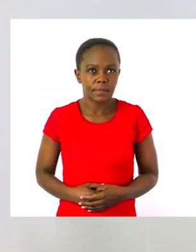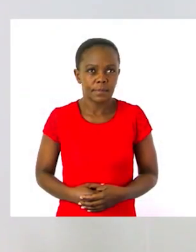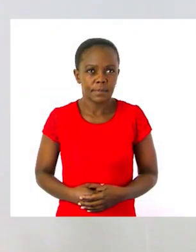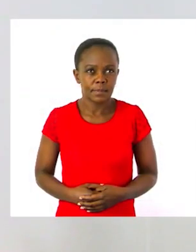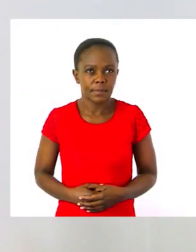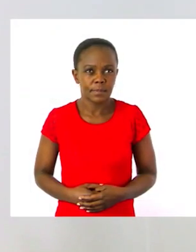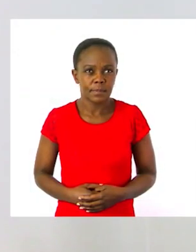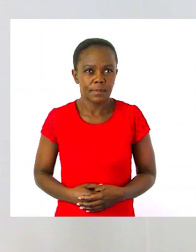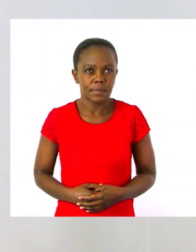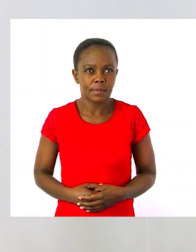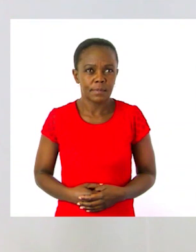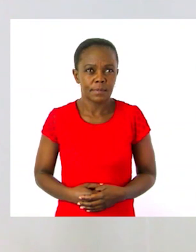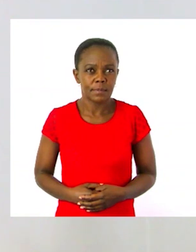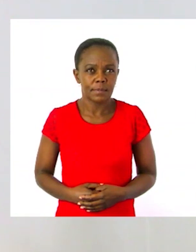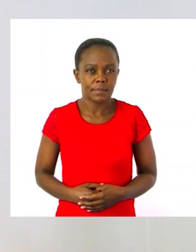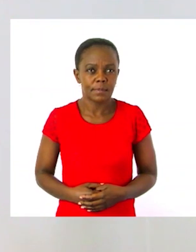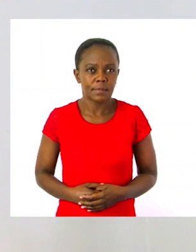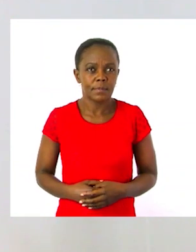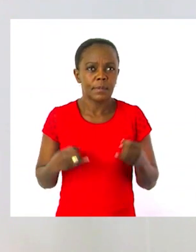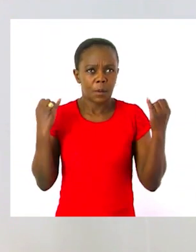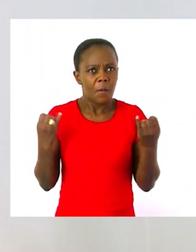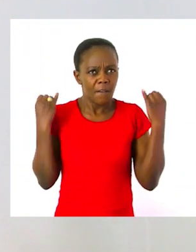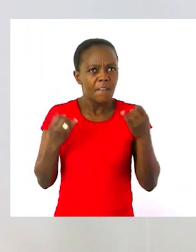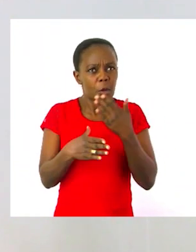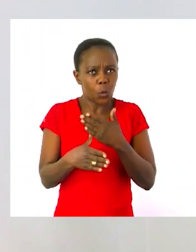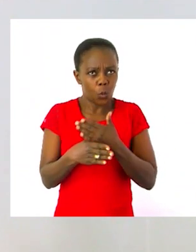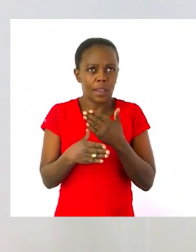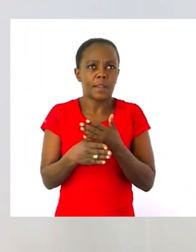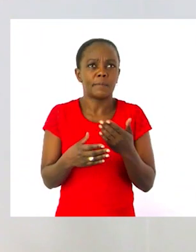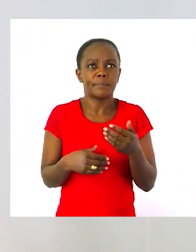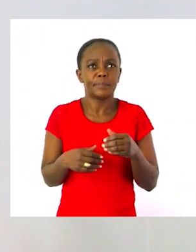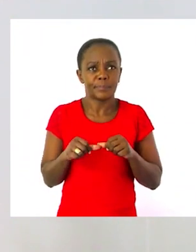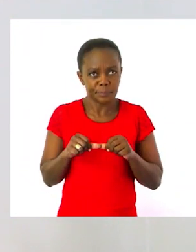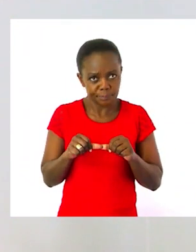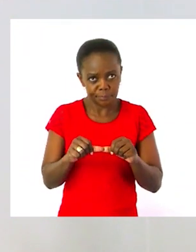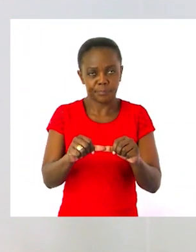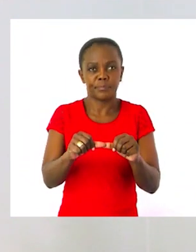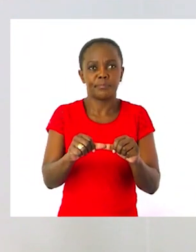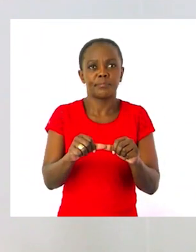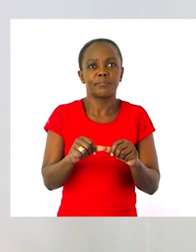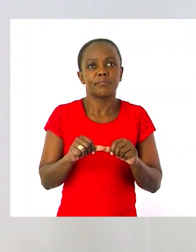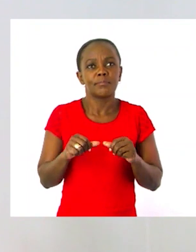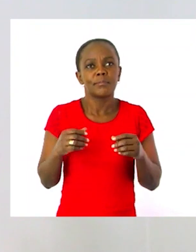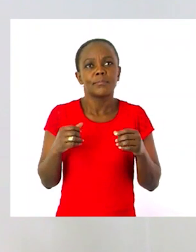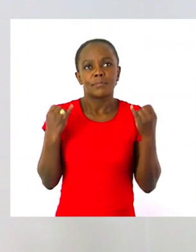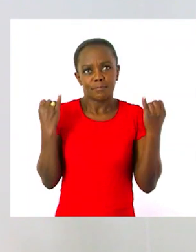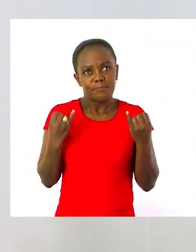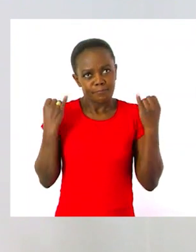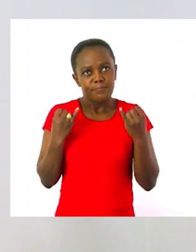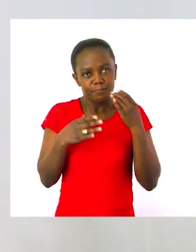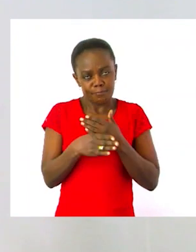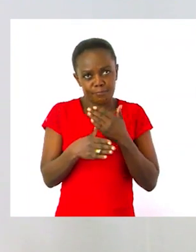That was a fun activity that we had. Now we're going to continue with another fun activity that will